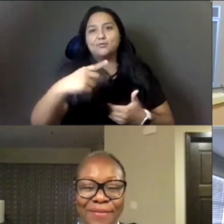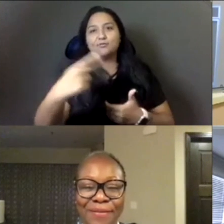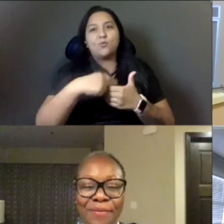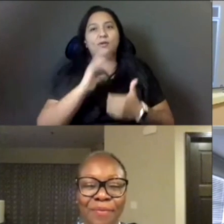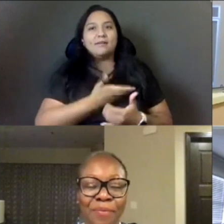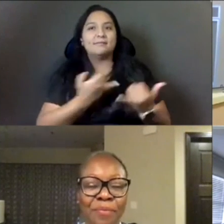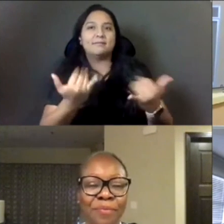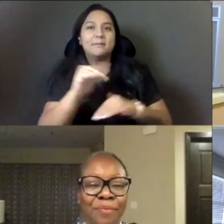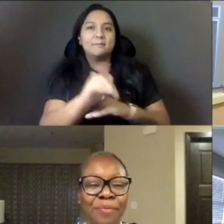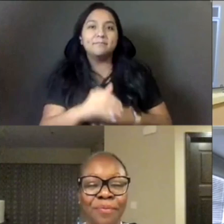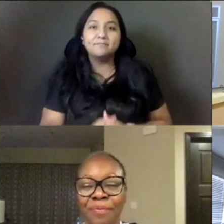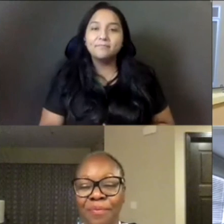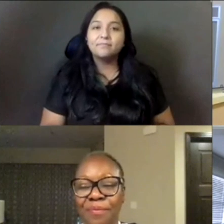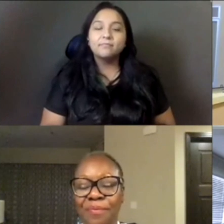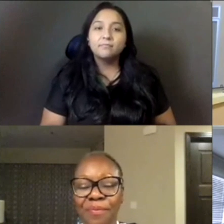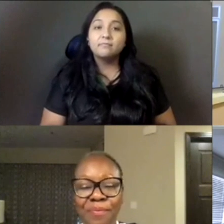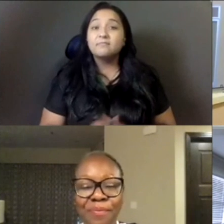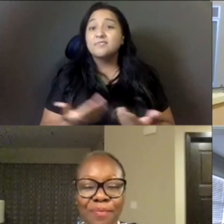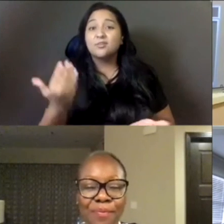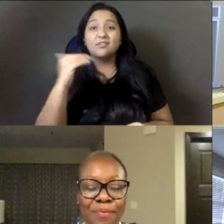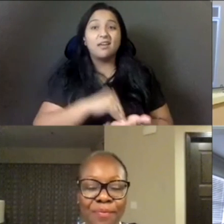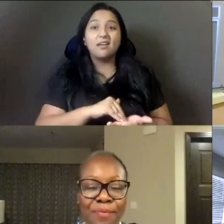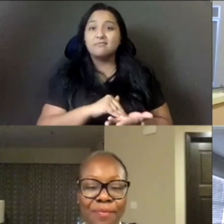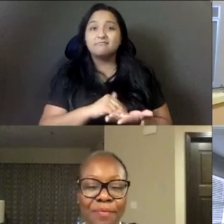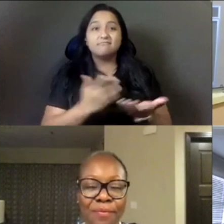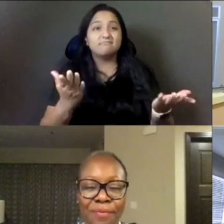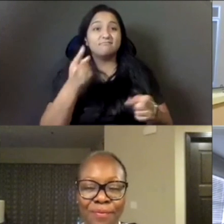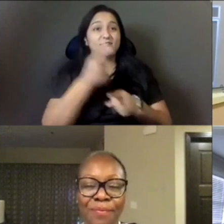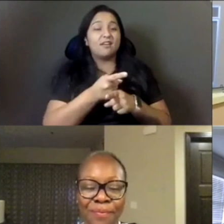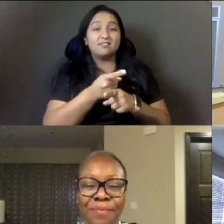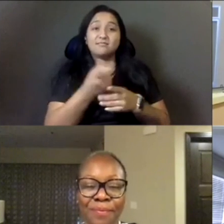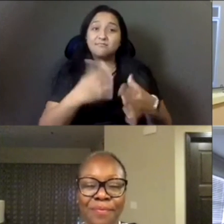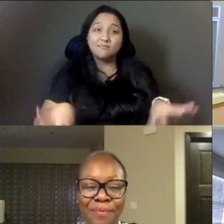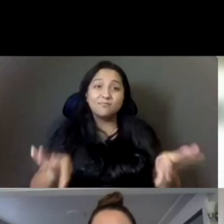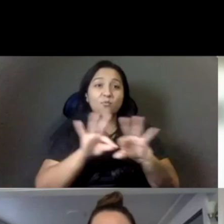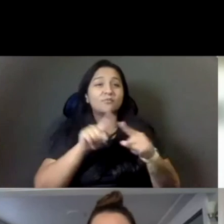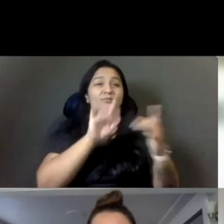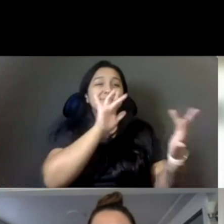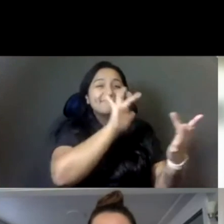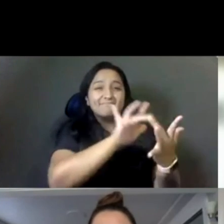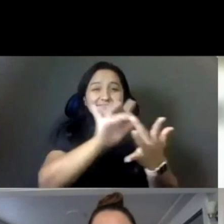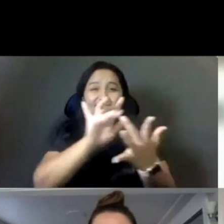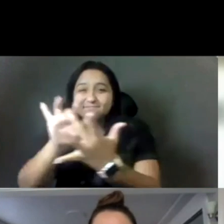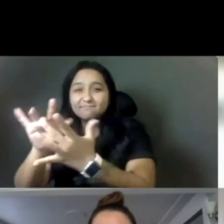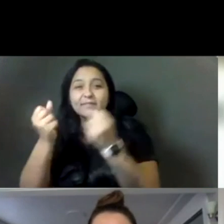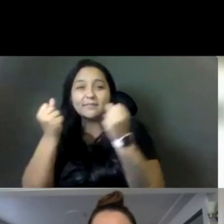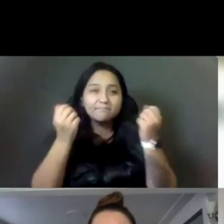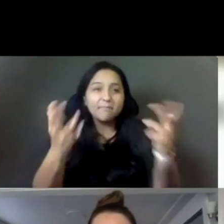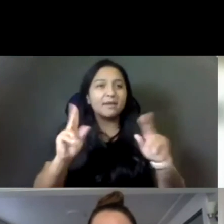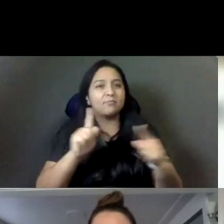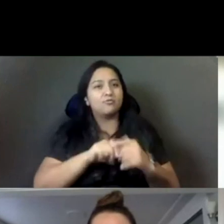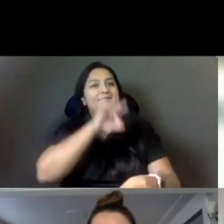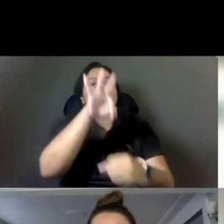As they all just mentioned, we just need to reach as many voters as possible this election. So I encourage you all to sign up to volunteer with an